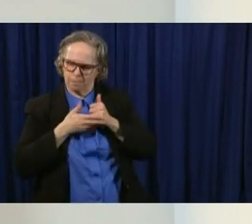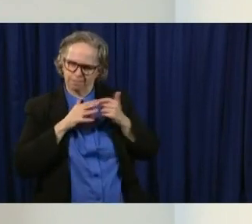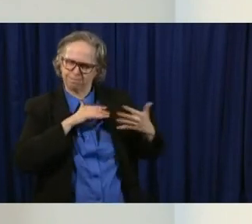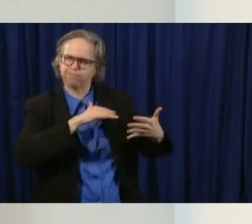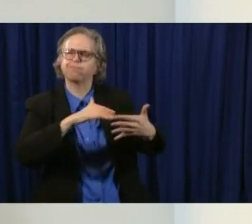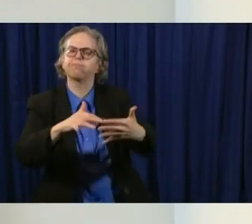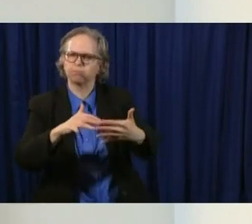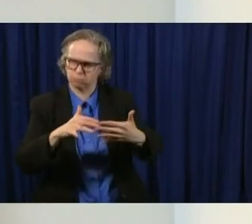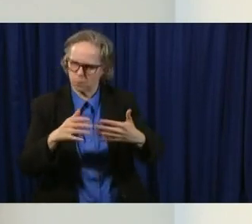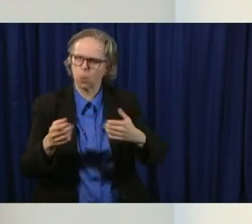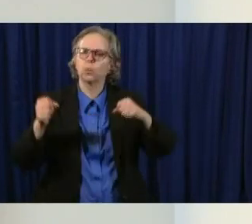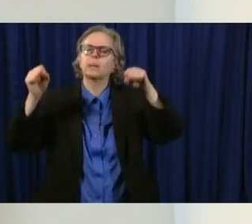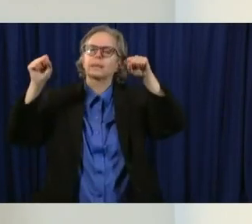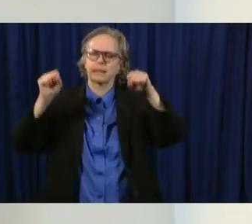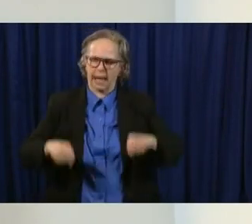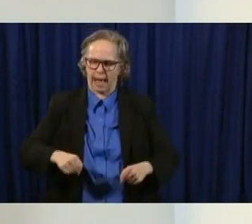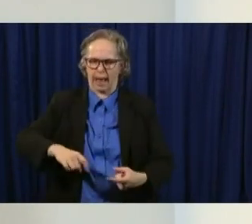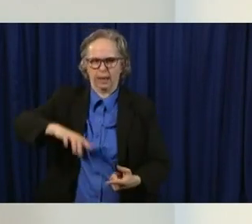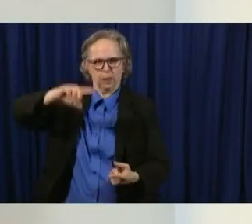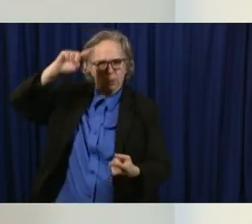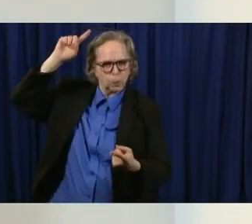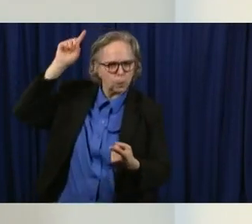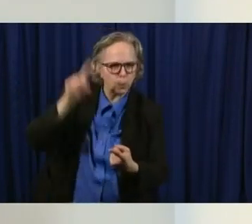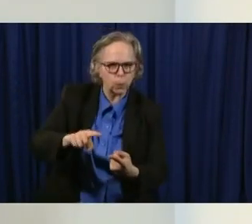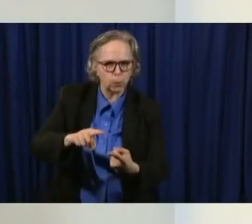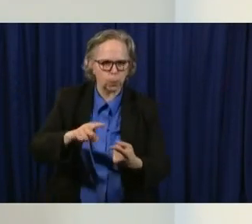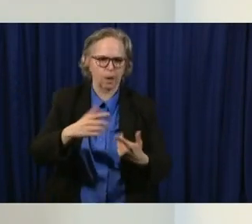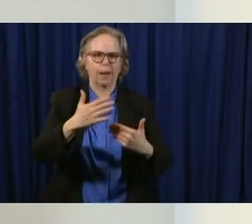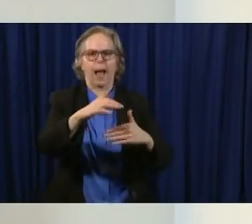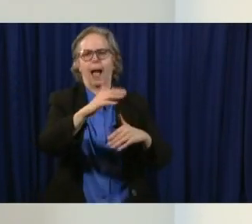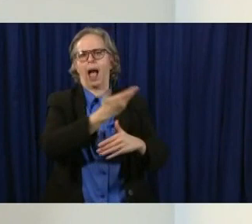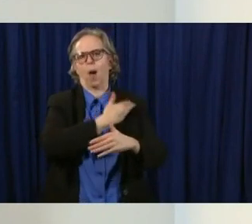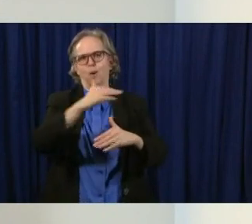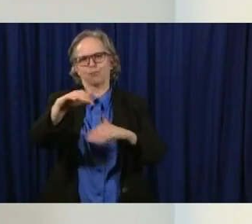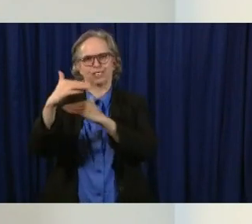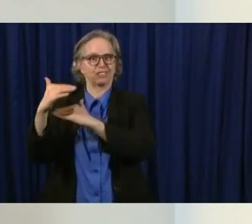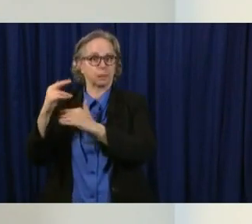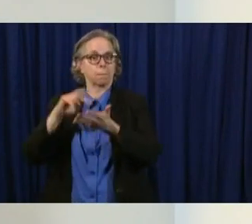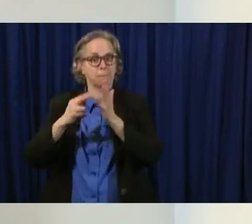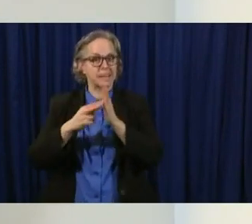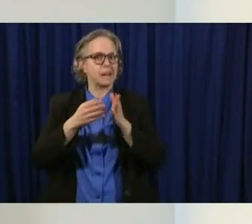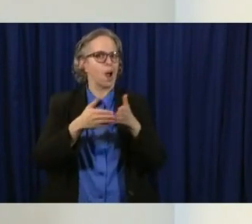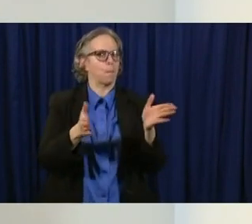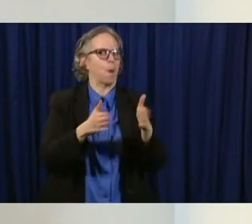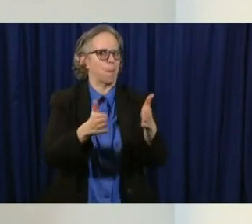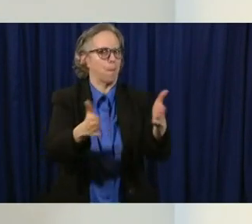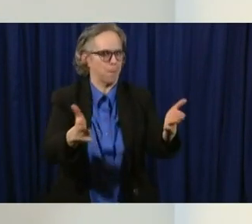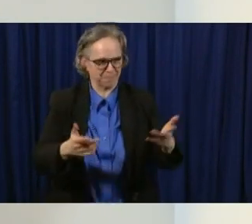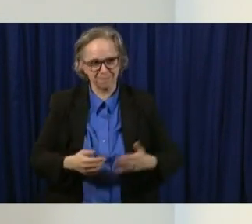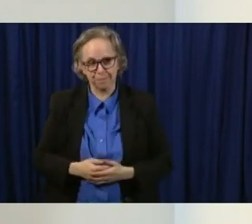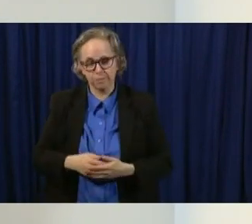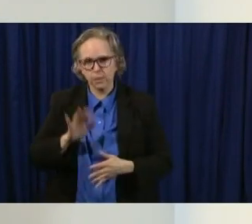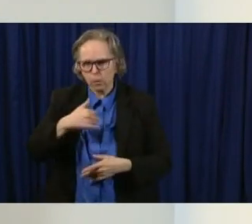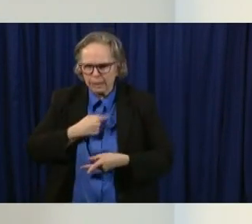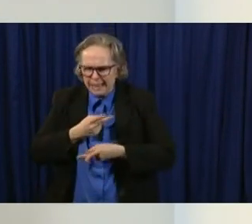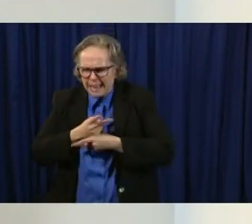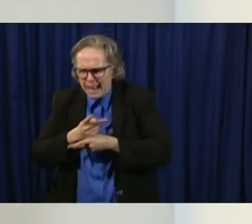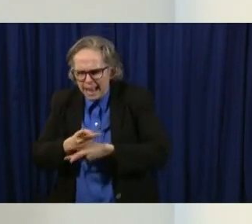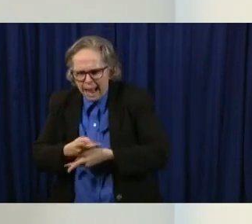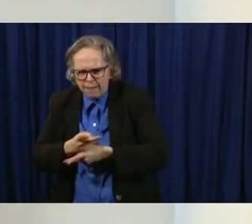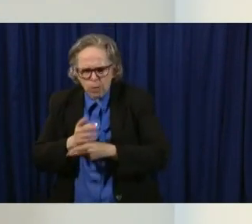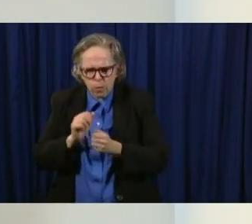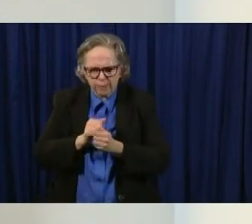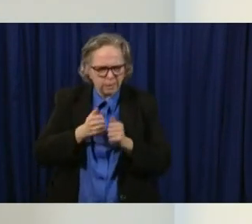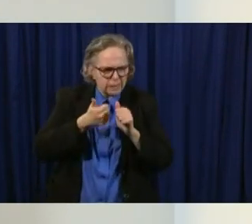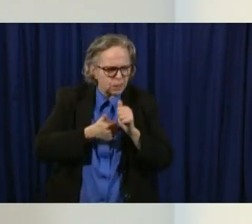rollback of restrictions into the future. Uh, and we need to take the same vigilance of all of us, take it on all of us to